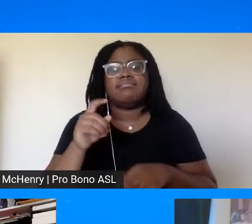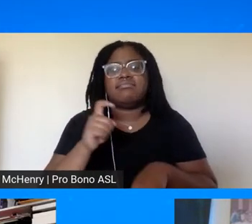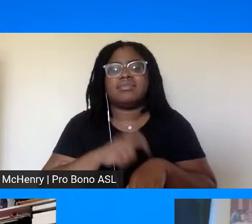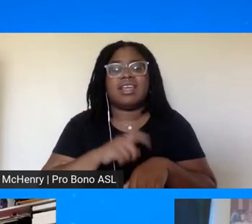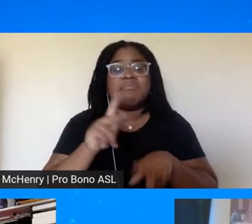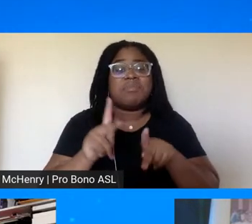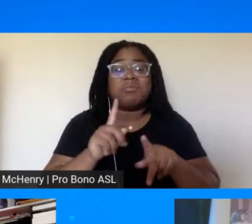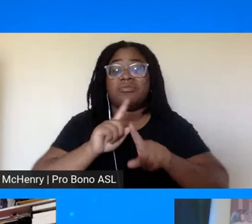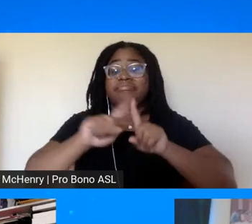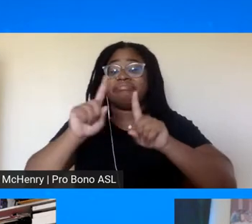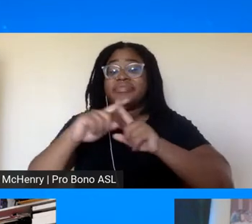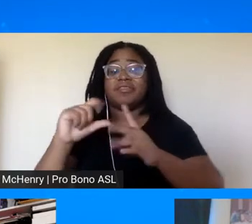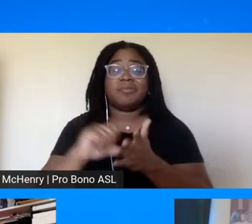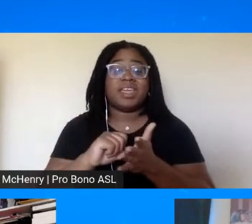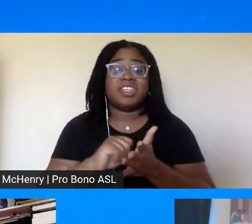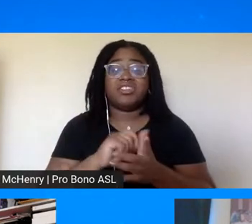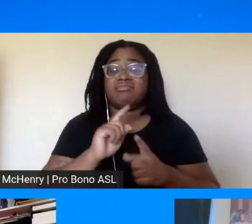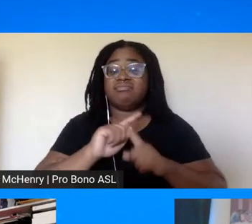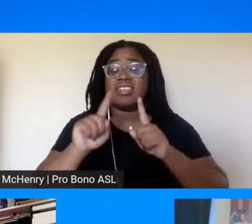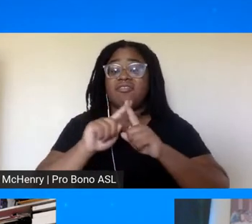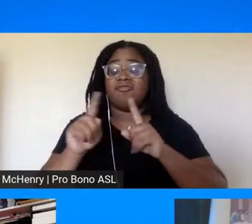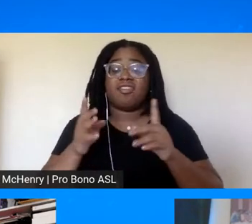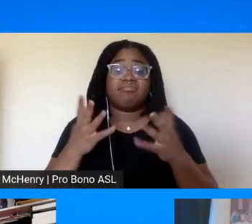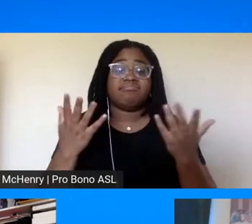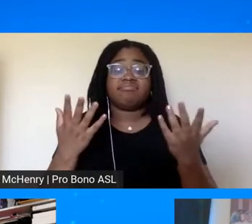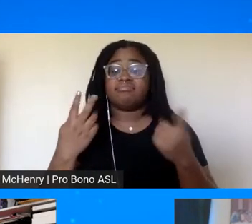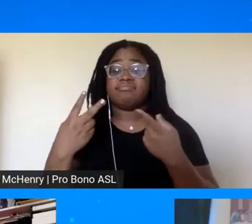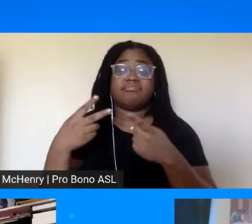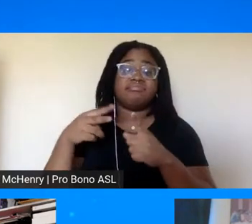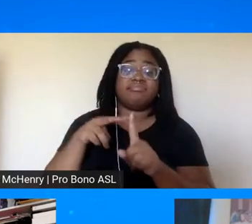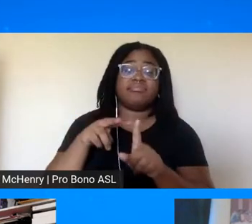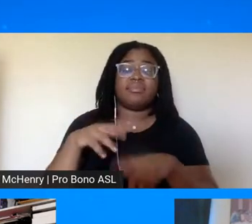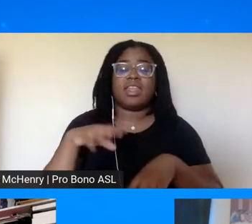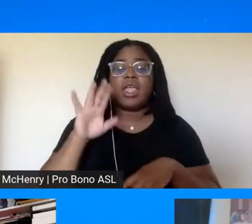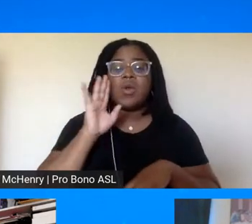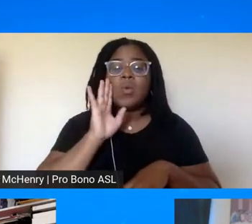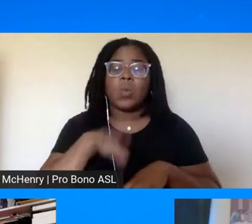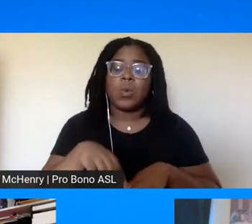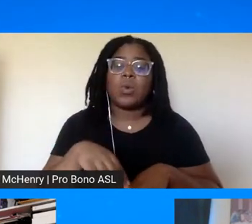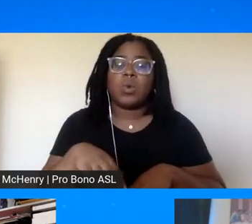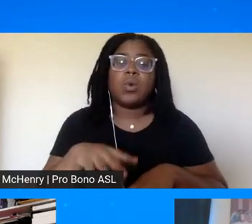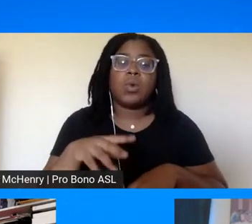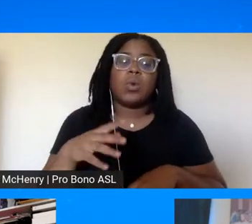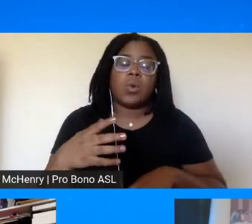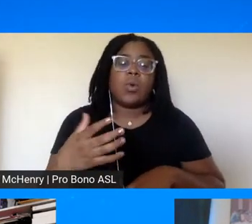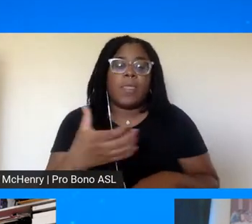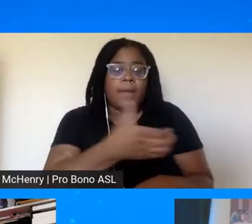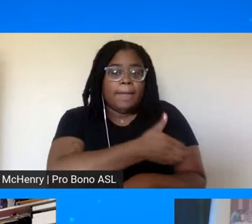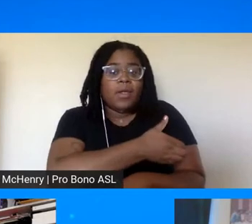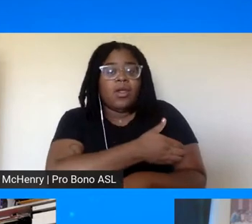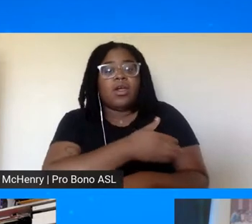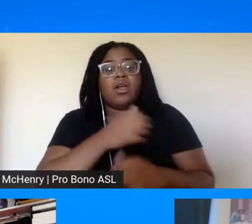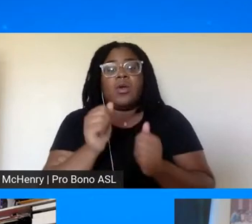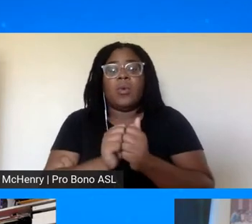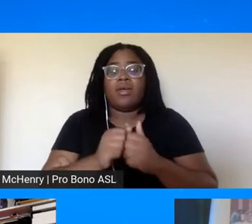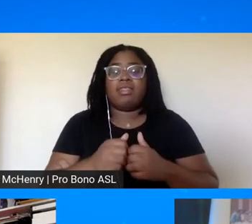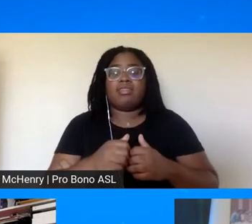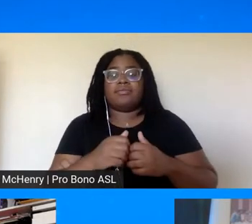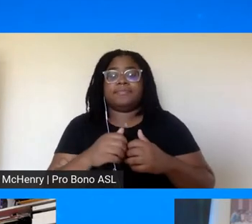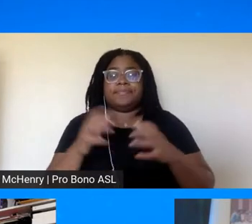pages um uh and yet we know there's power in oneness and unity not talking about uniformity